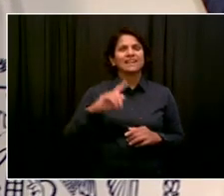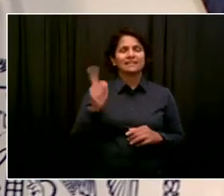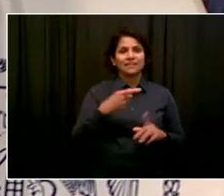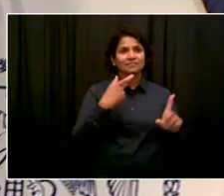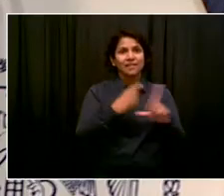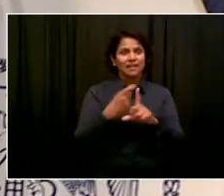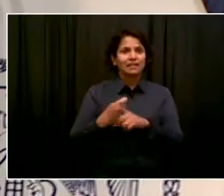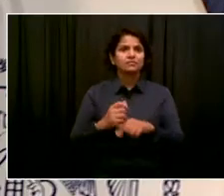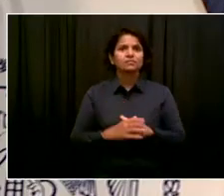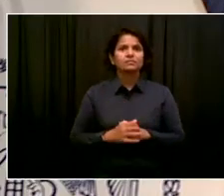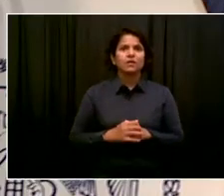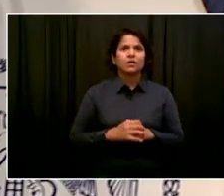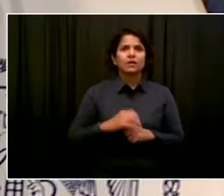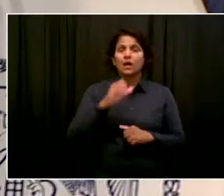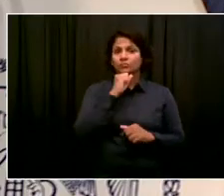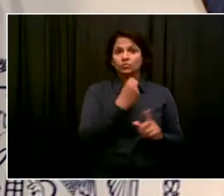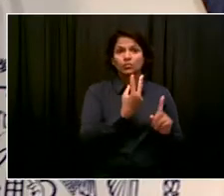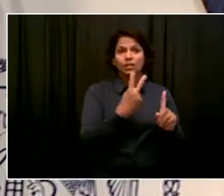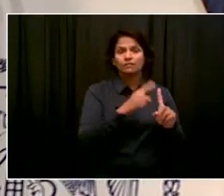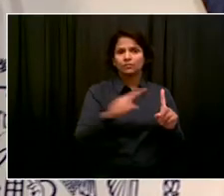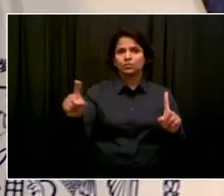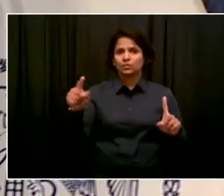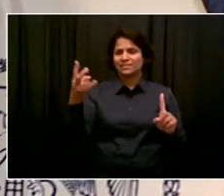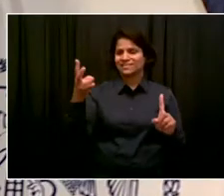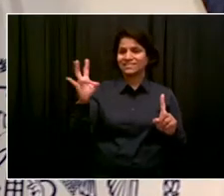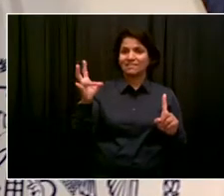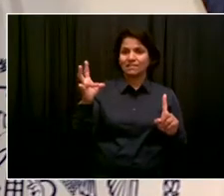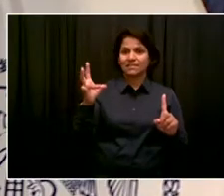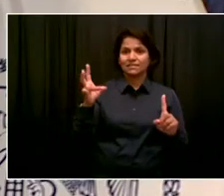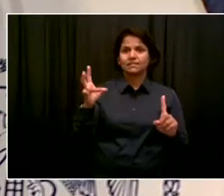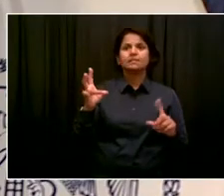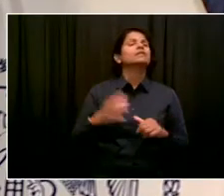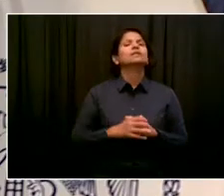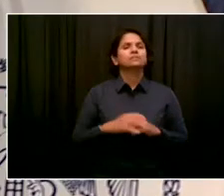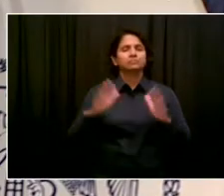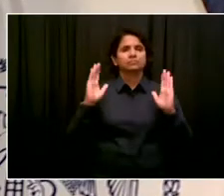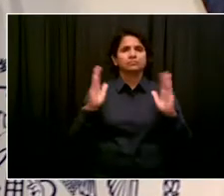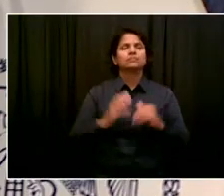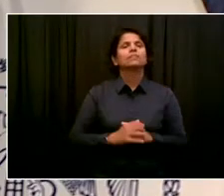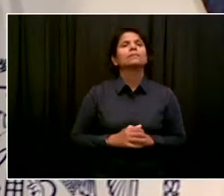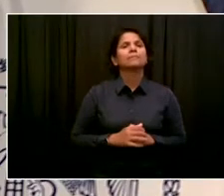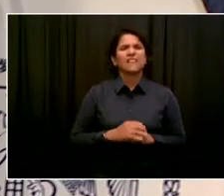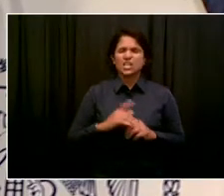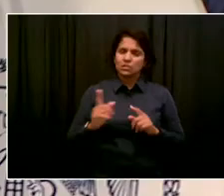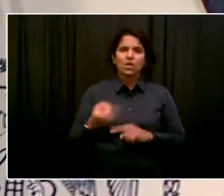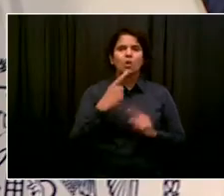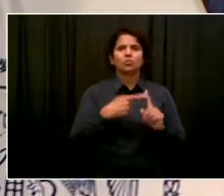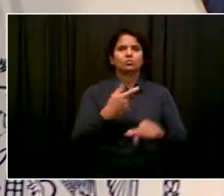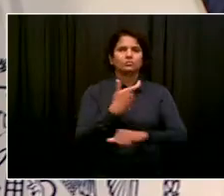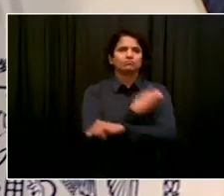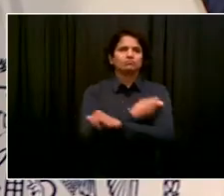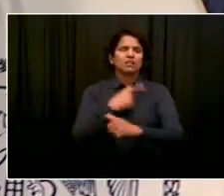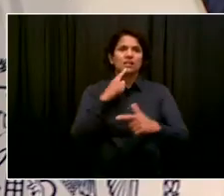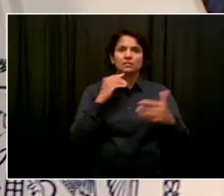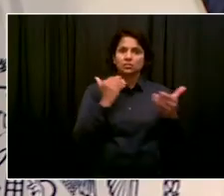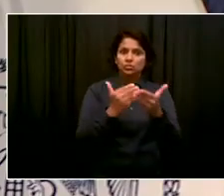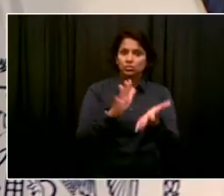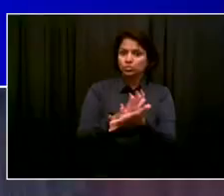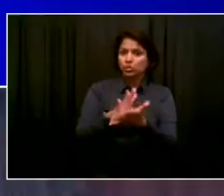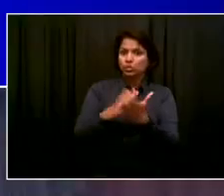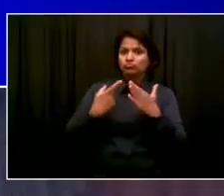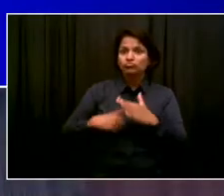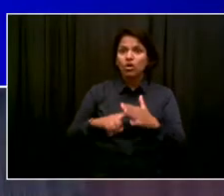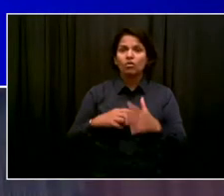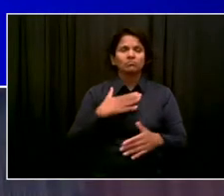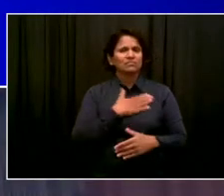17 or 18-year-old range. So if you get your kids vaccinated this week and then get the second vaccination